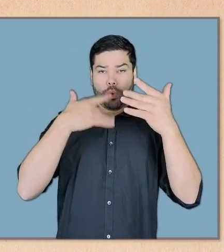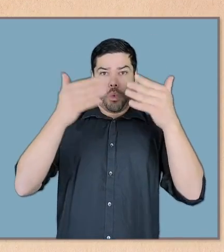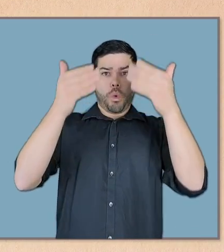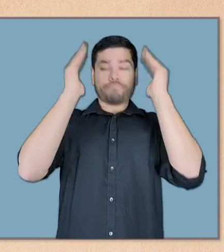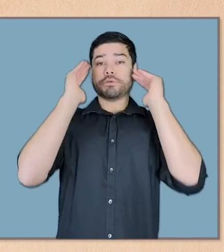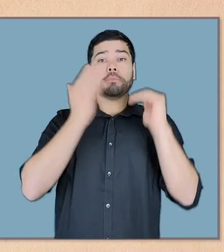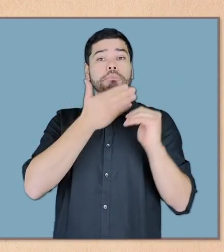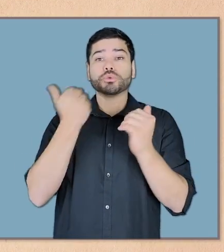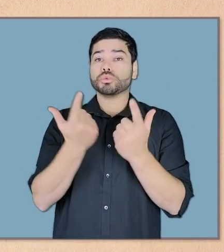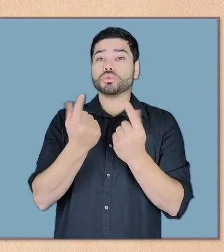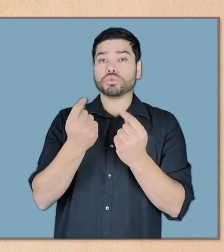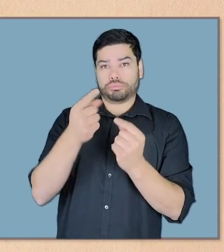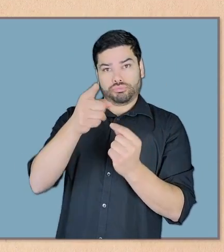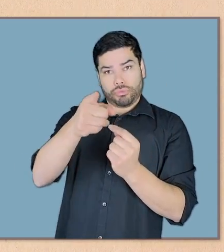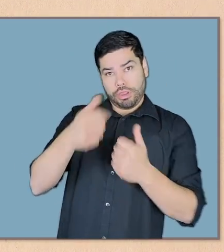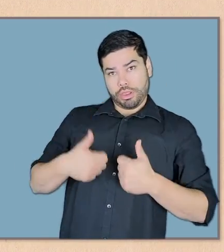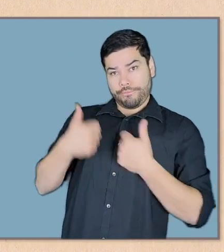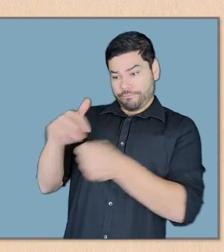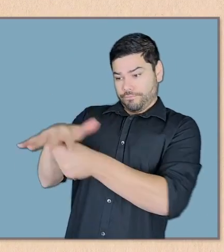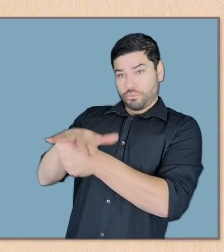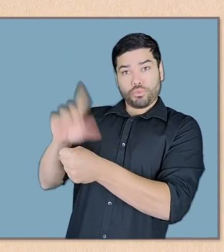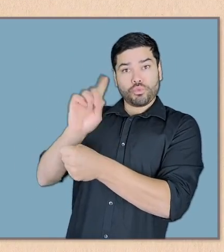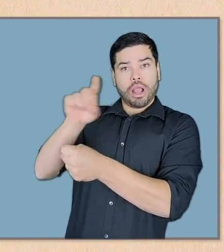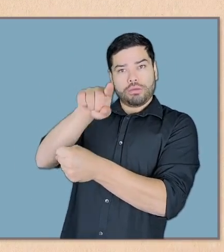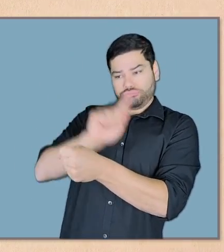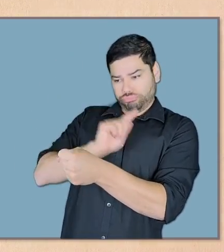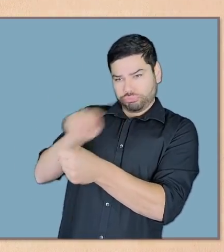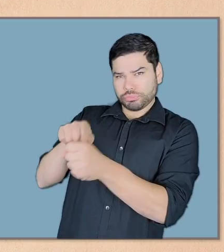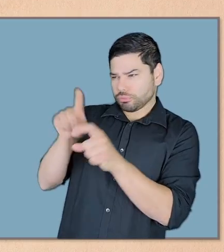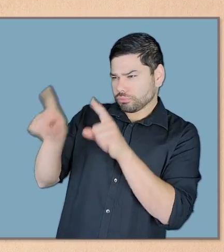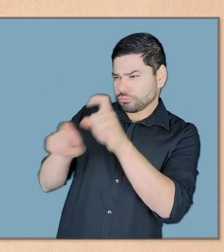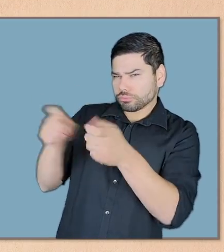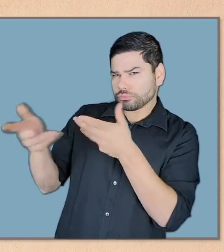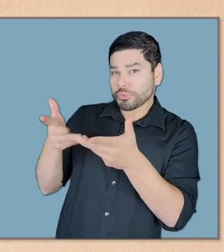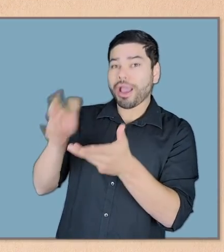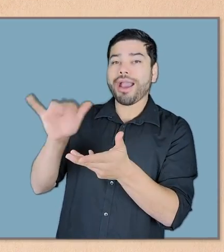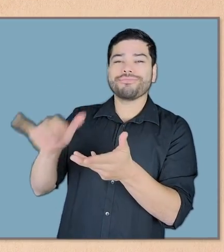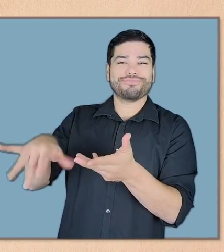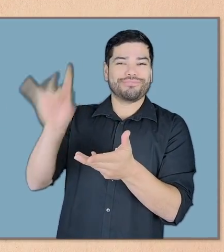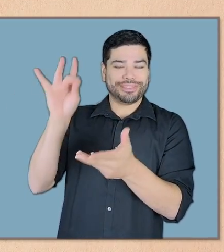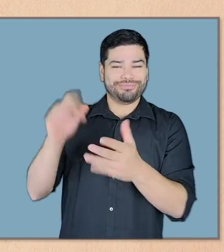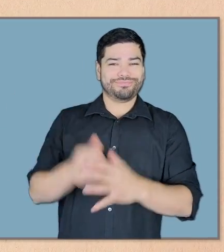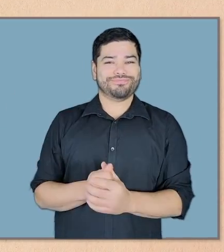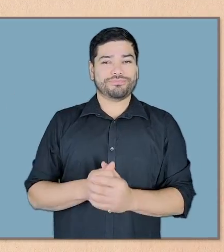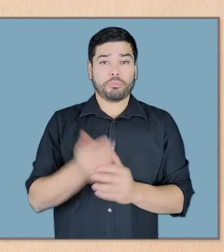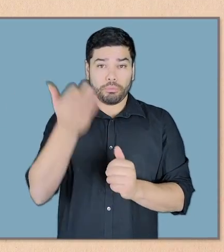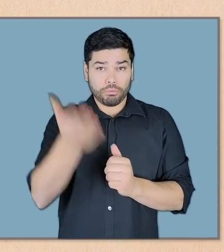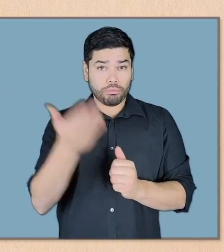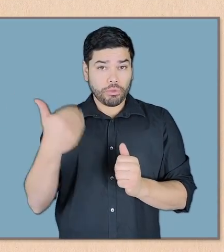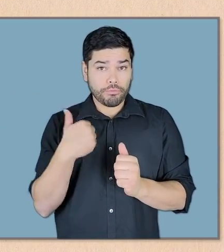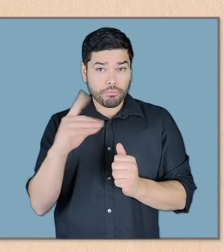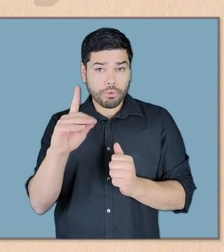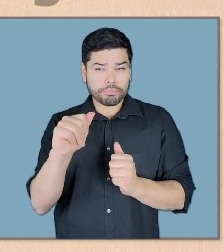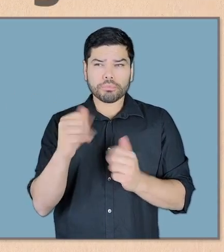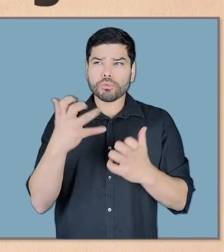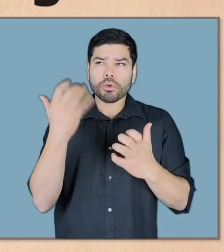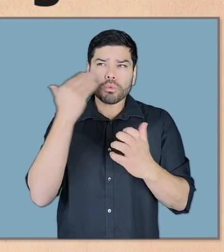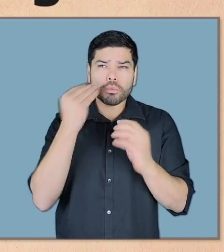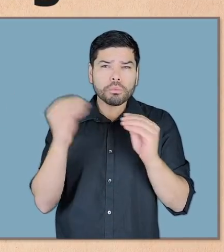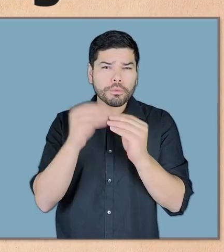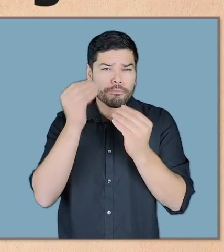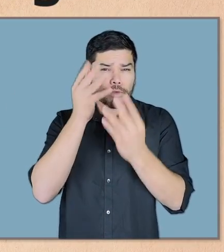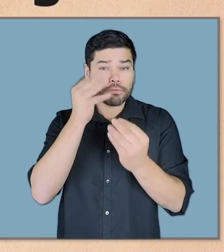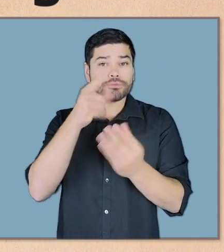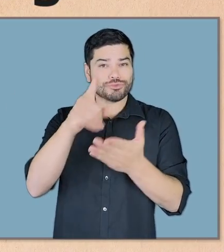and it can be confusing. The best way to get the vaccine may be different based on where you live. If you're a person with a